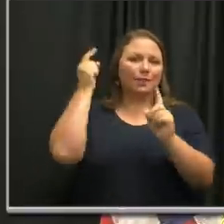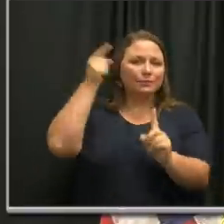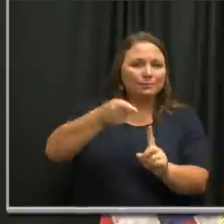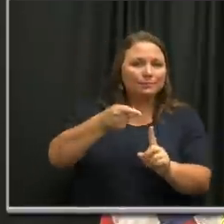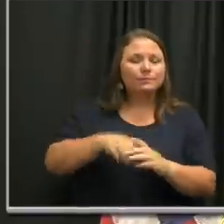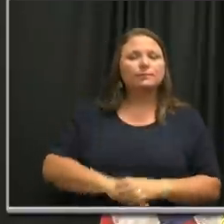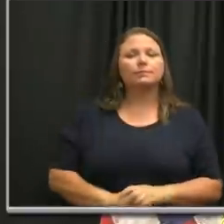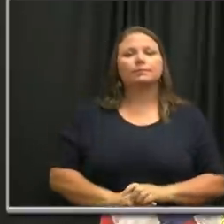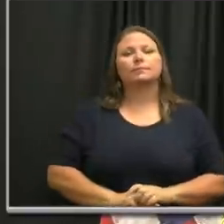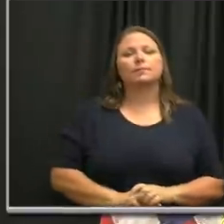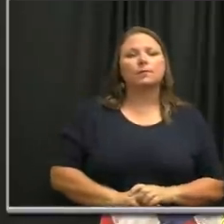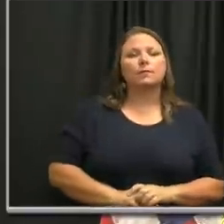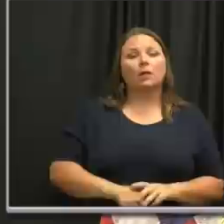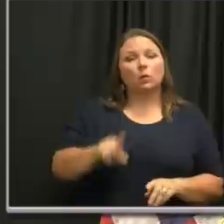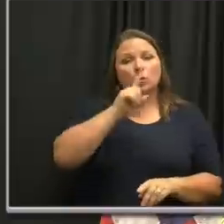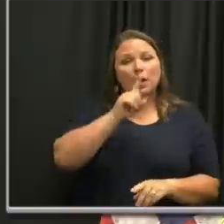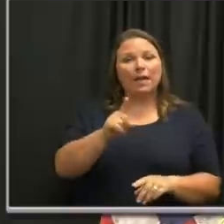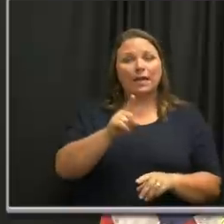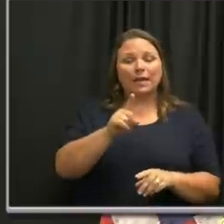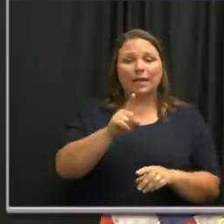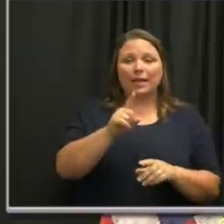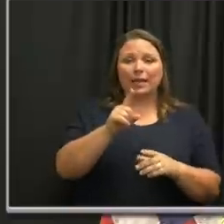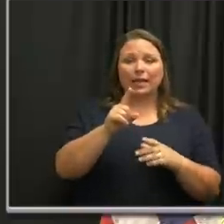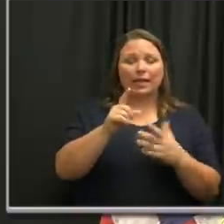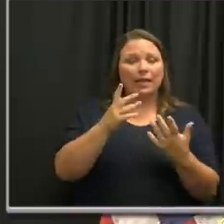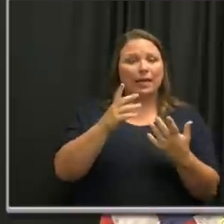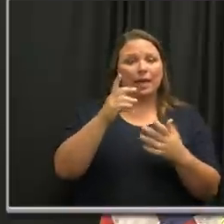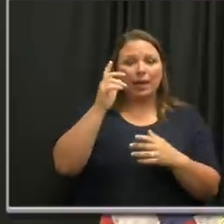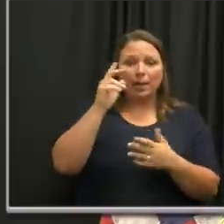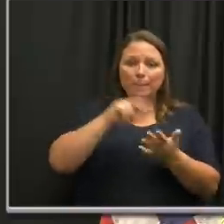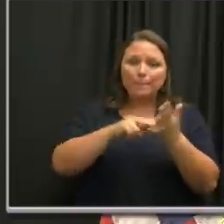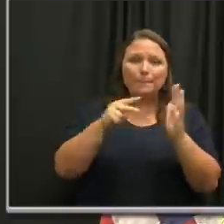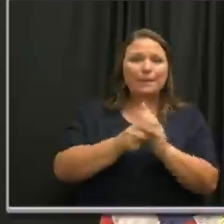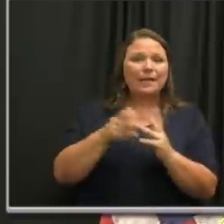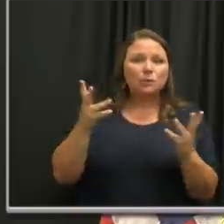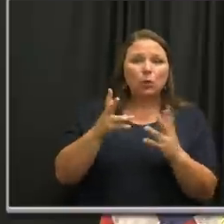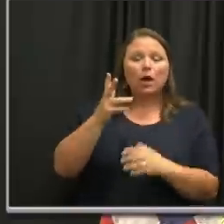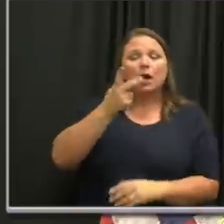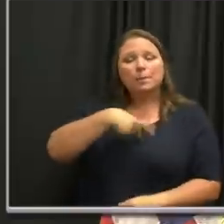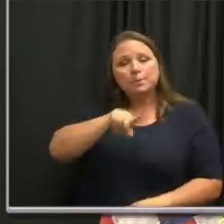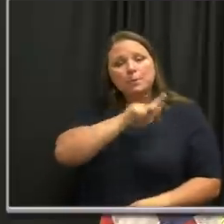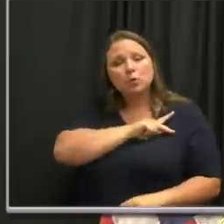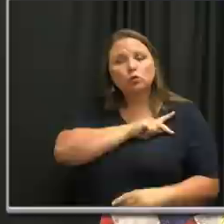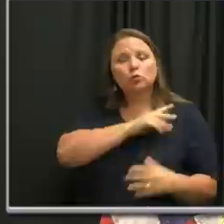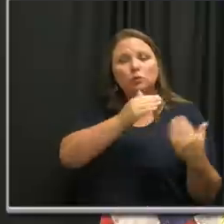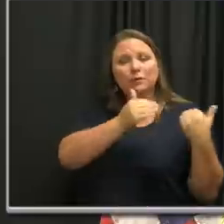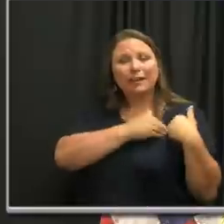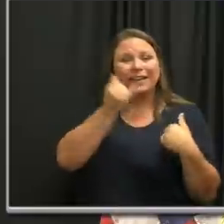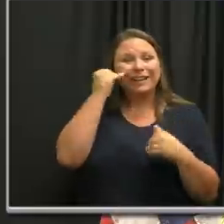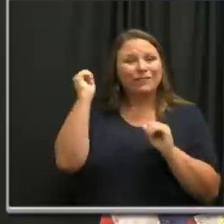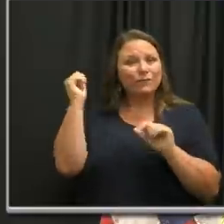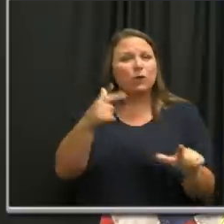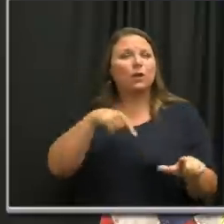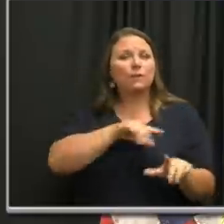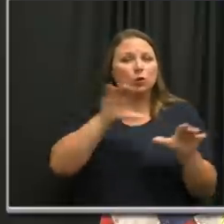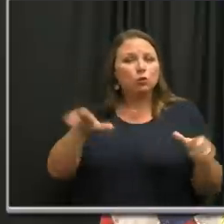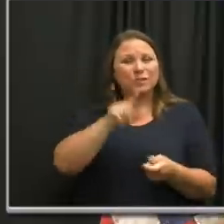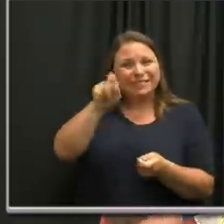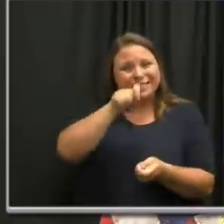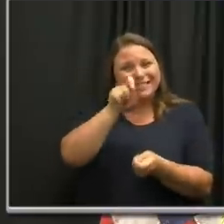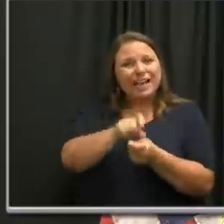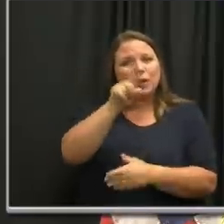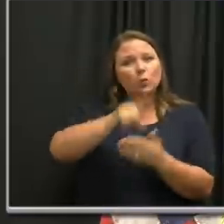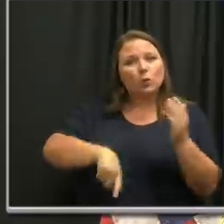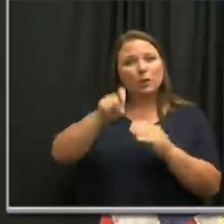it all comes down to personal responsibility. If each one of us does what we need to do, we can keep